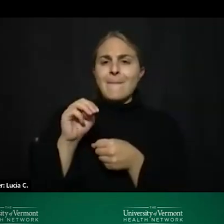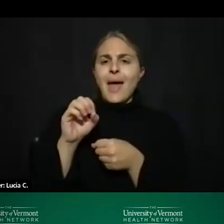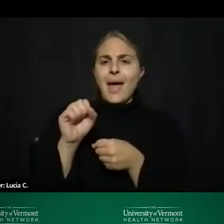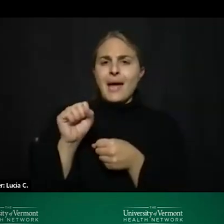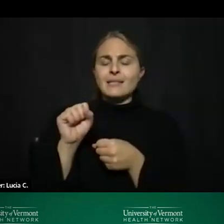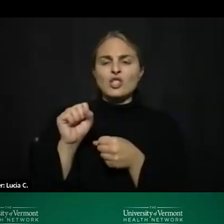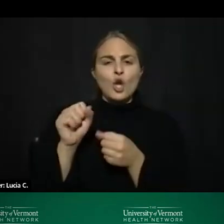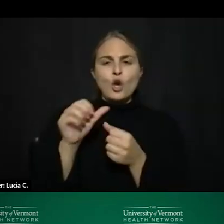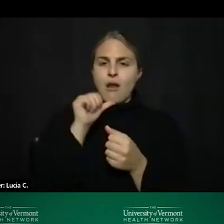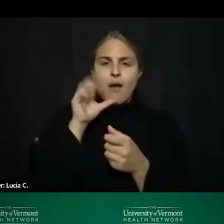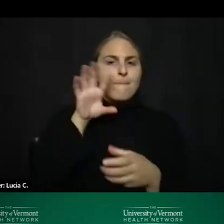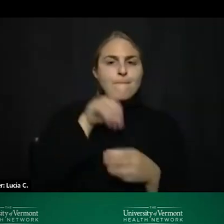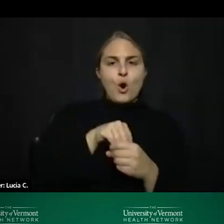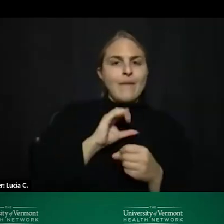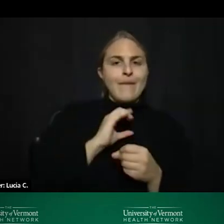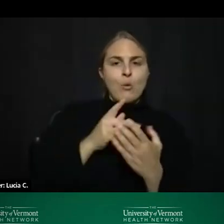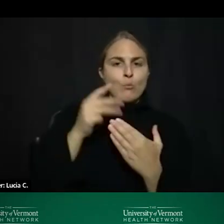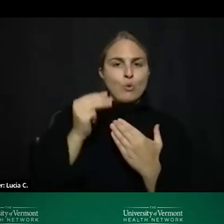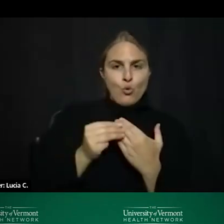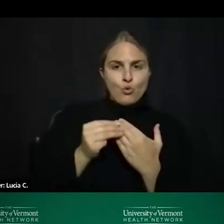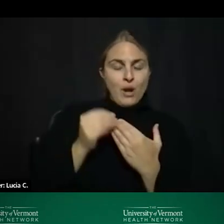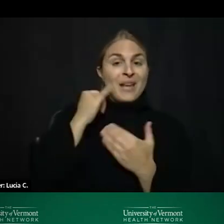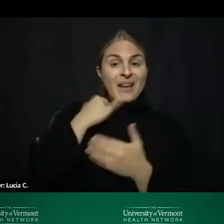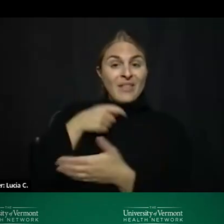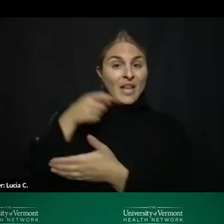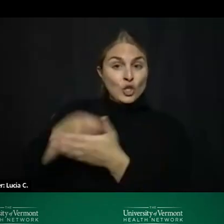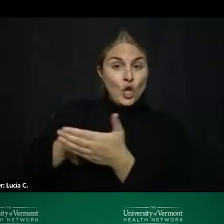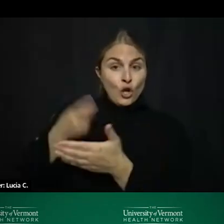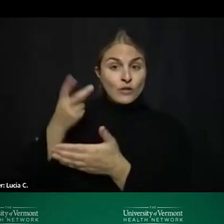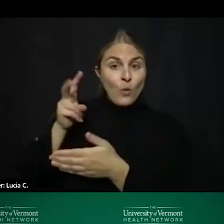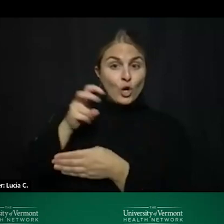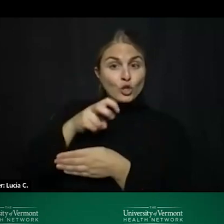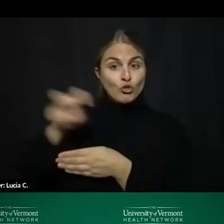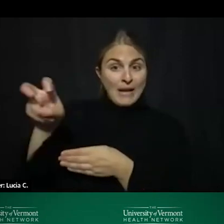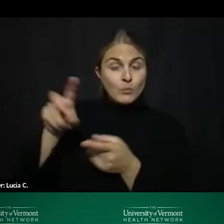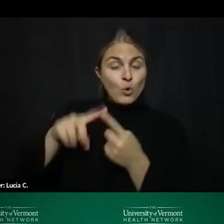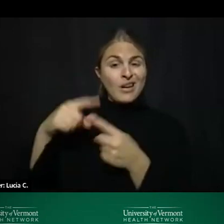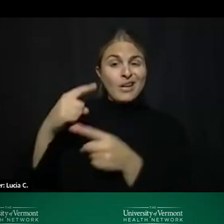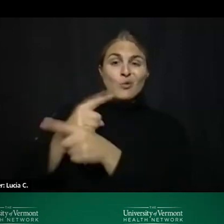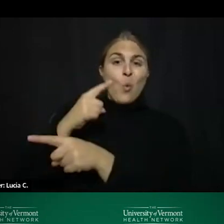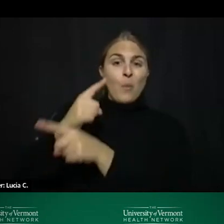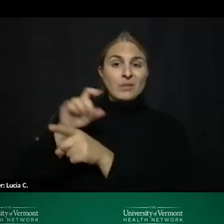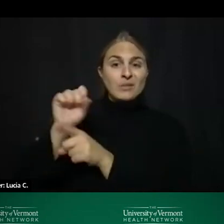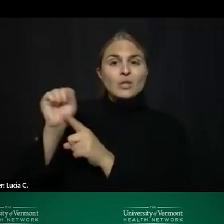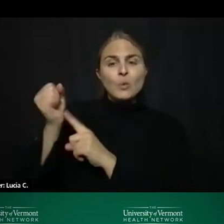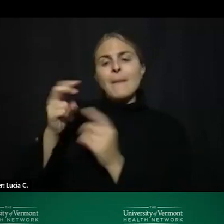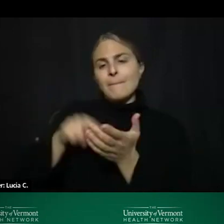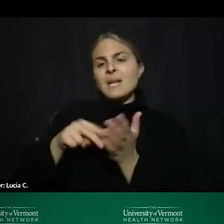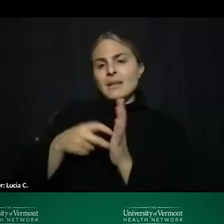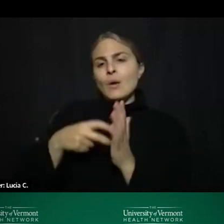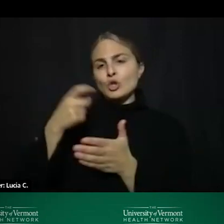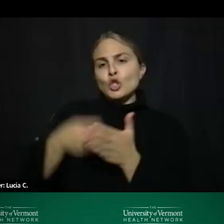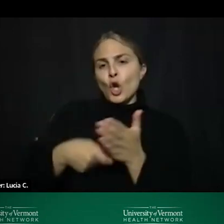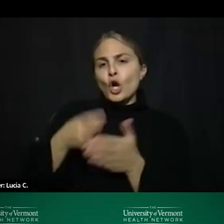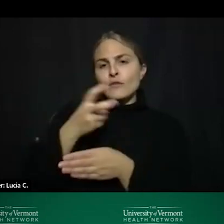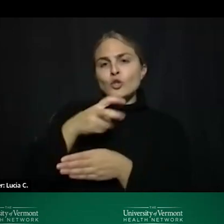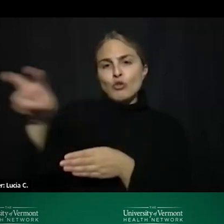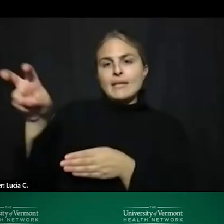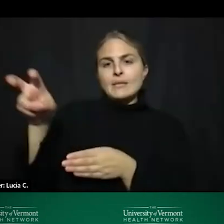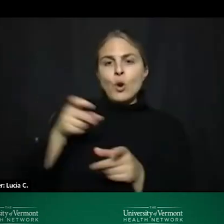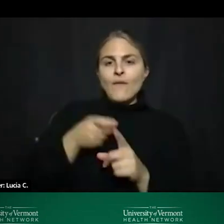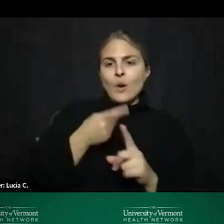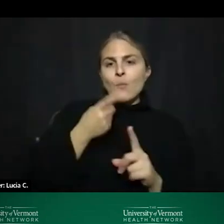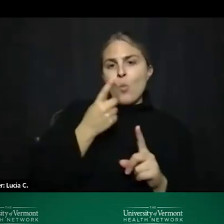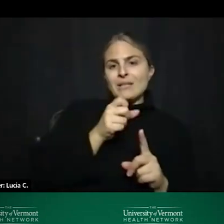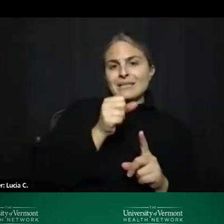distinct from this program and if they charge for a transport in normal circumstances they would charge for a transport to get from